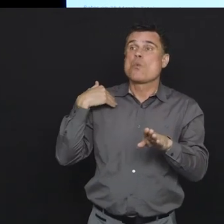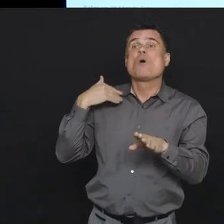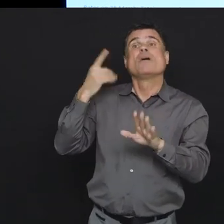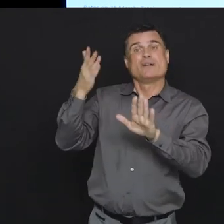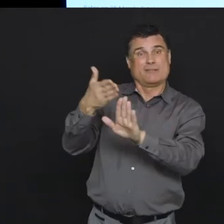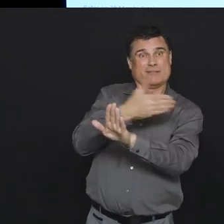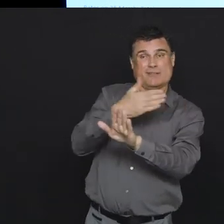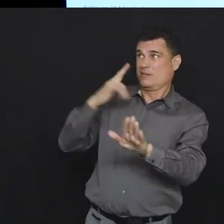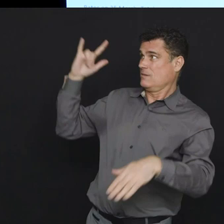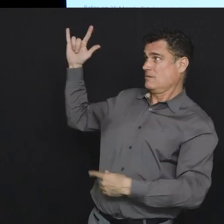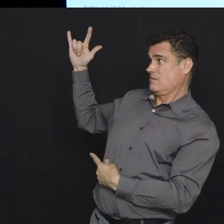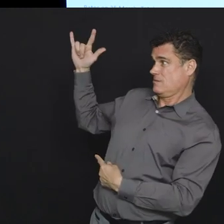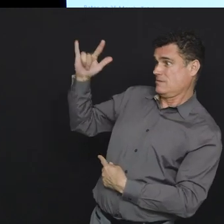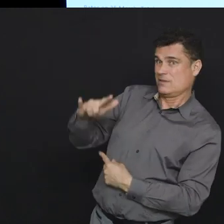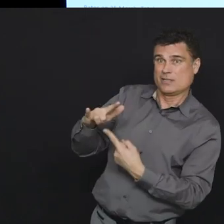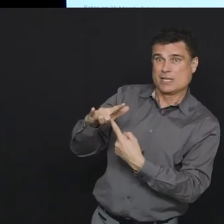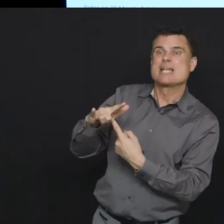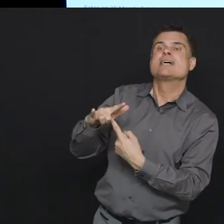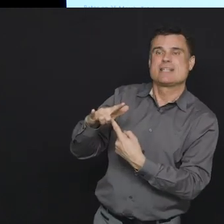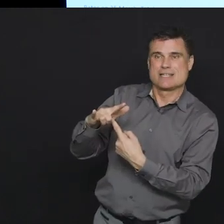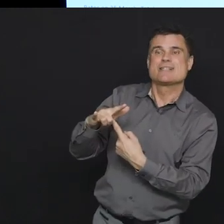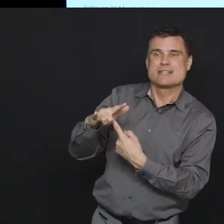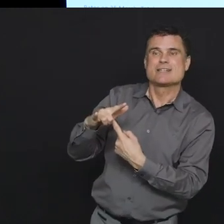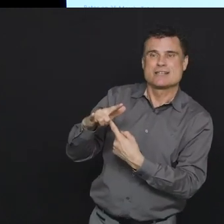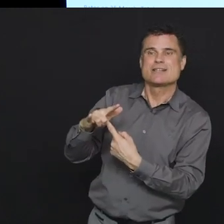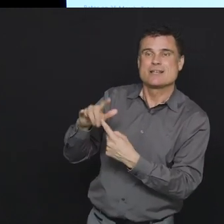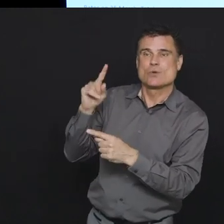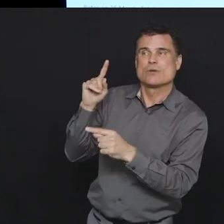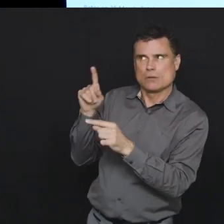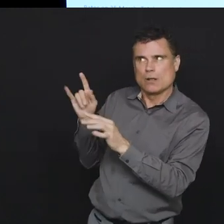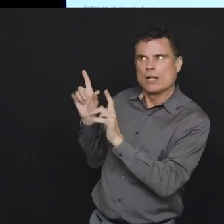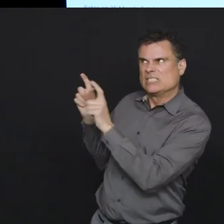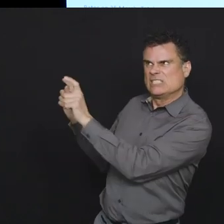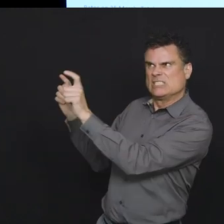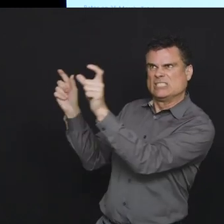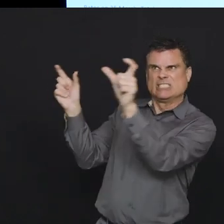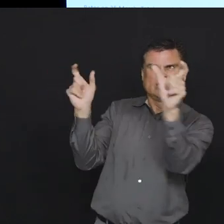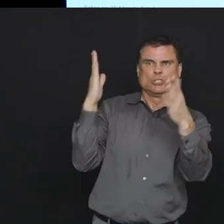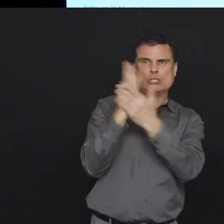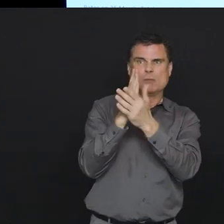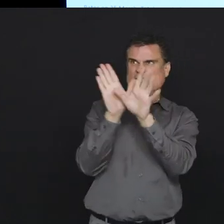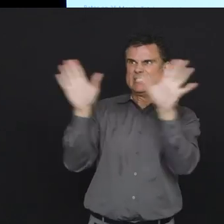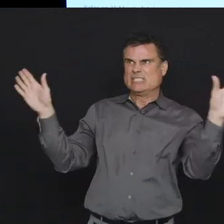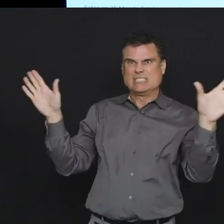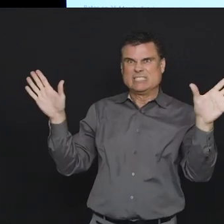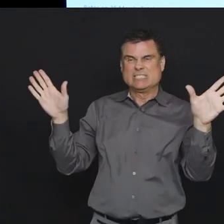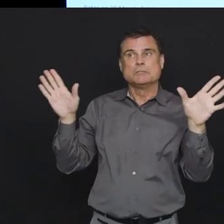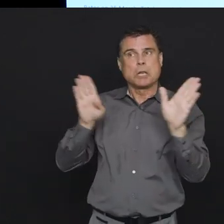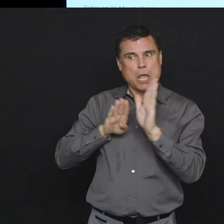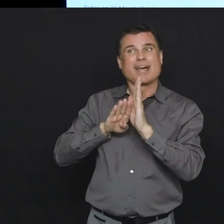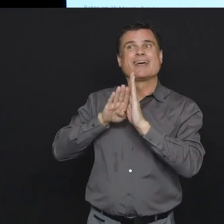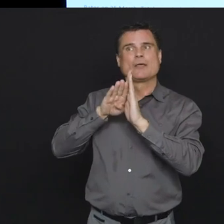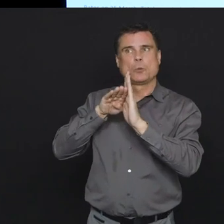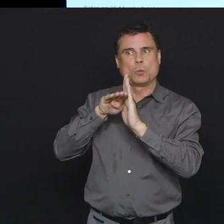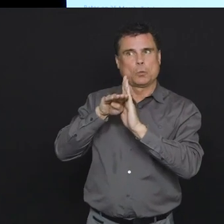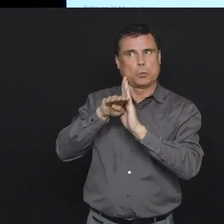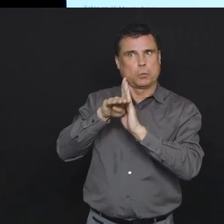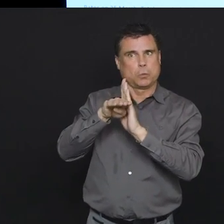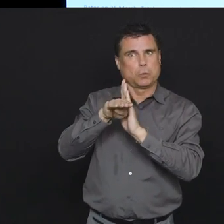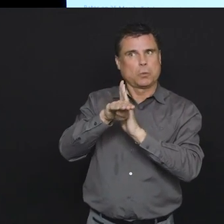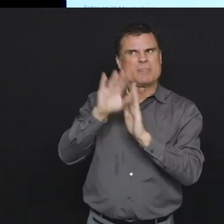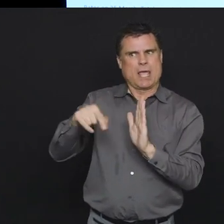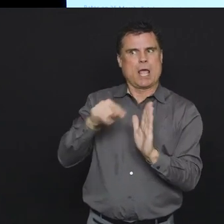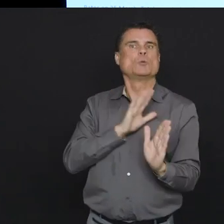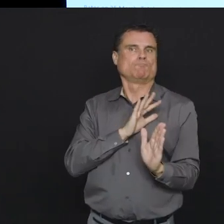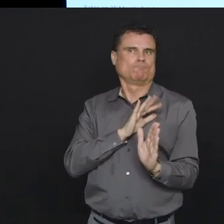come into BC having been exposed to this virus in other countries that has also stopped and that's made a difference in